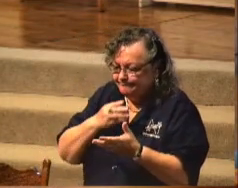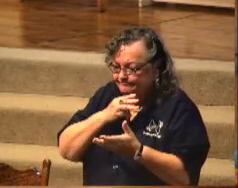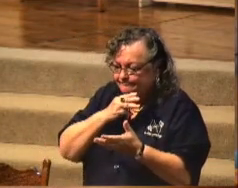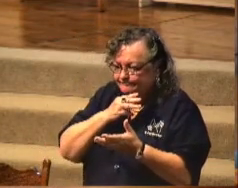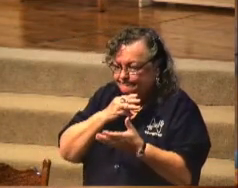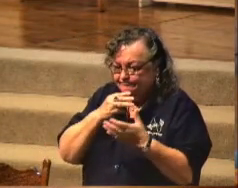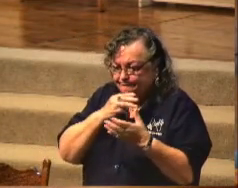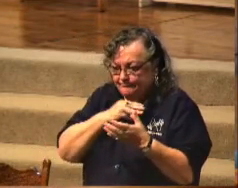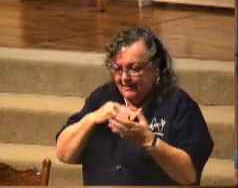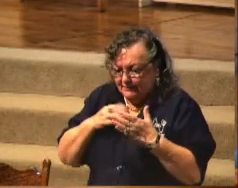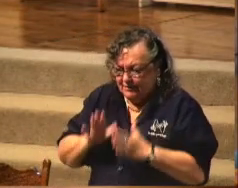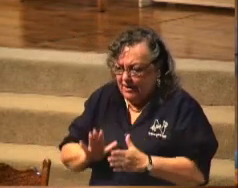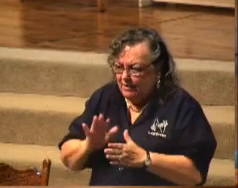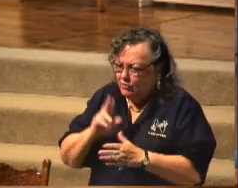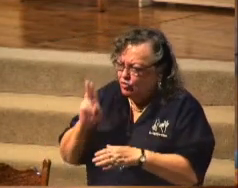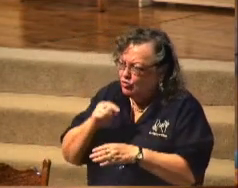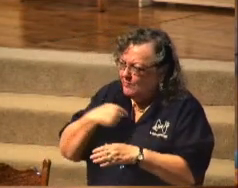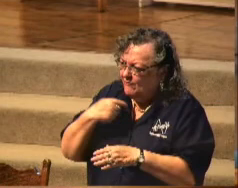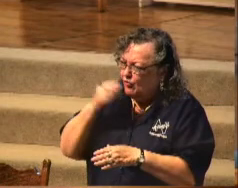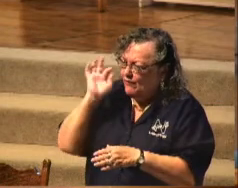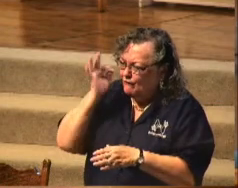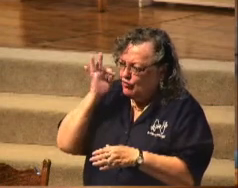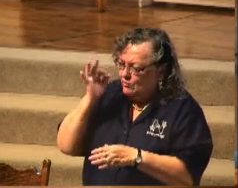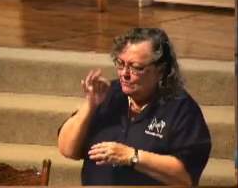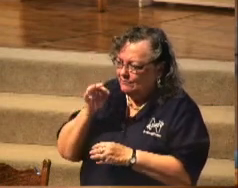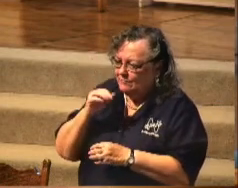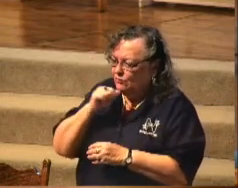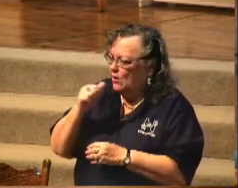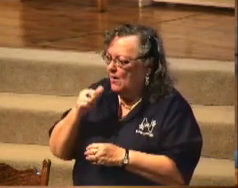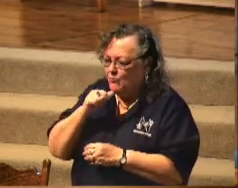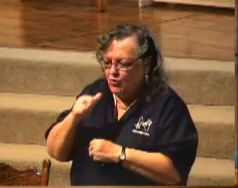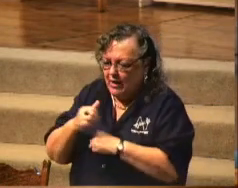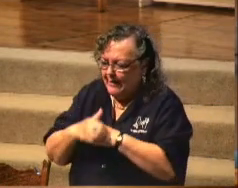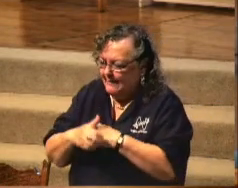I'd rather you used me for fruit and not bread.